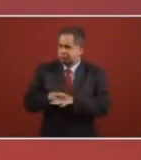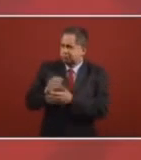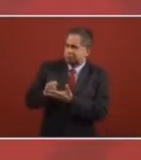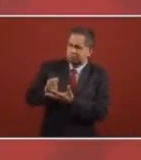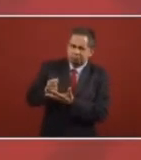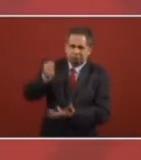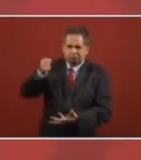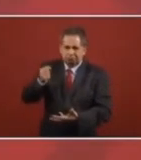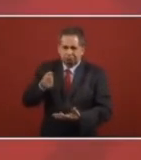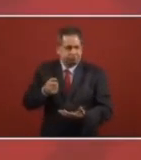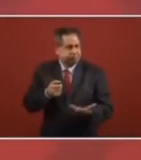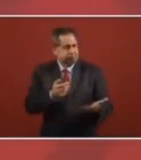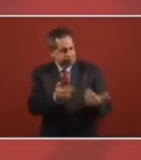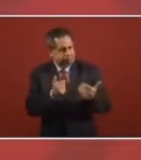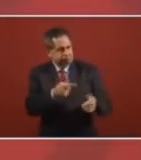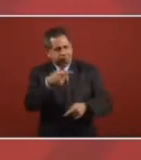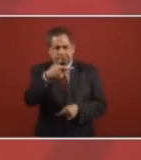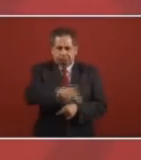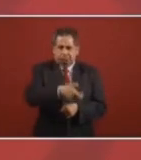They would have more budget.